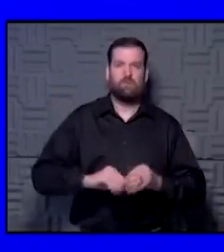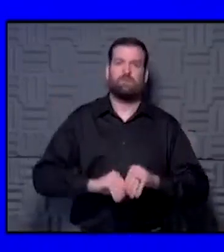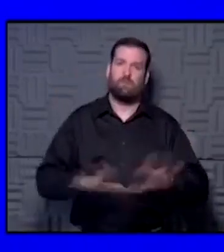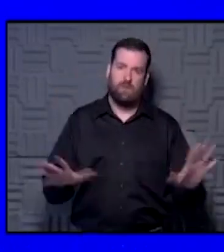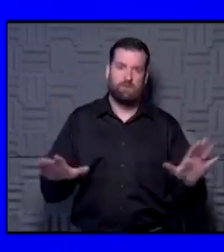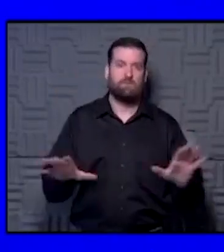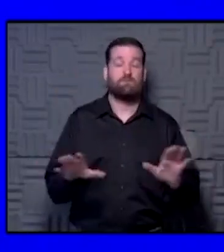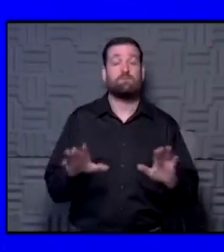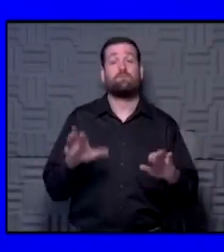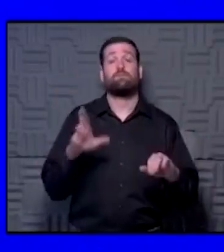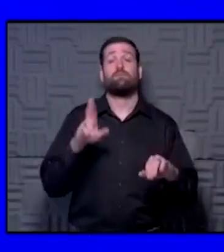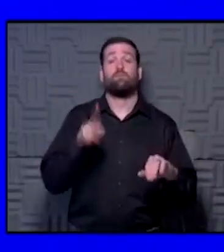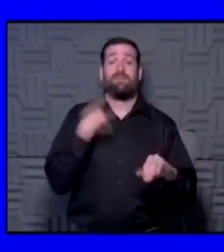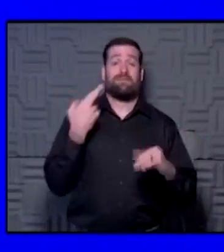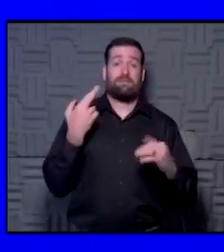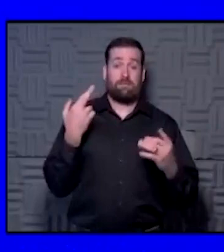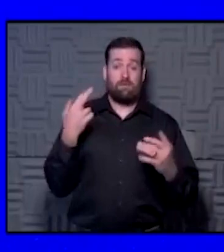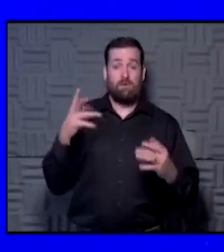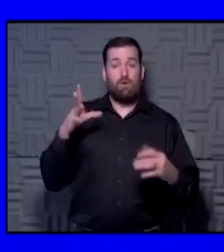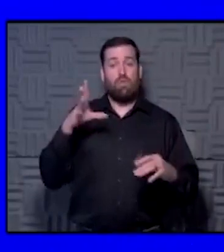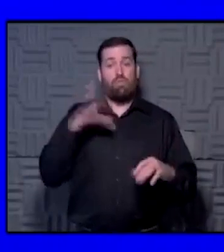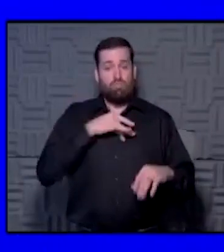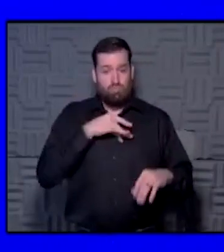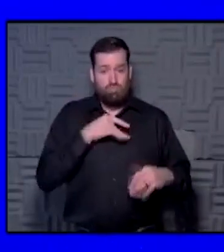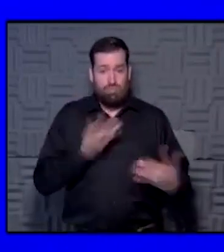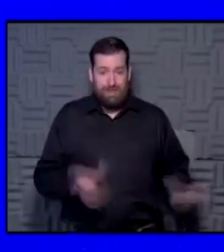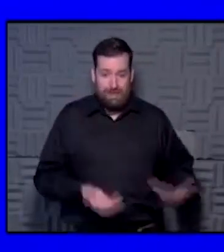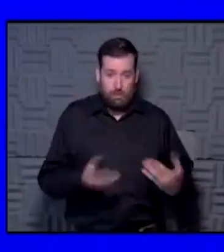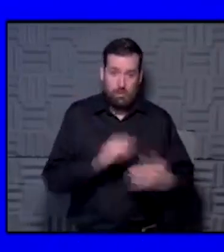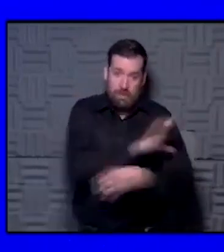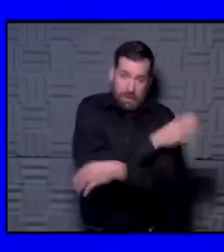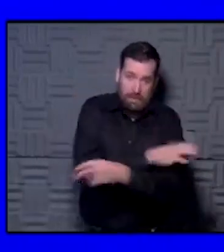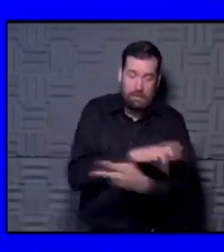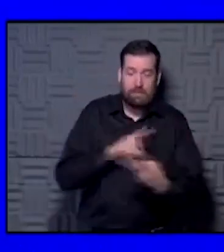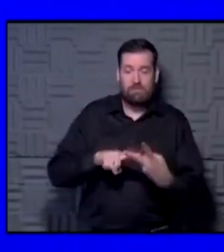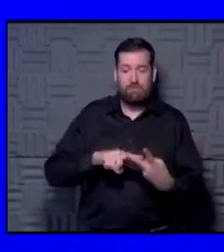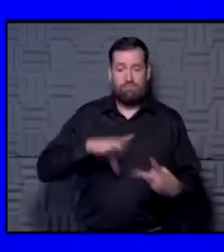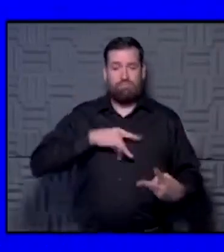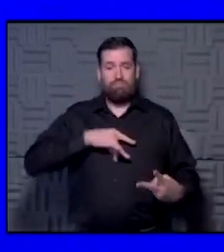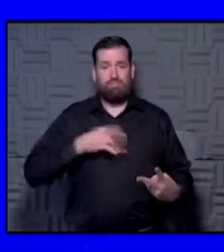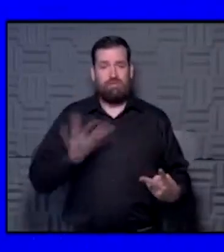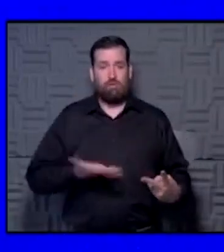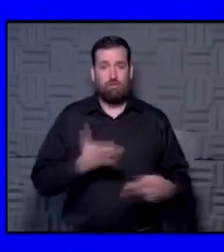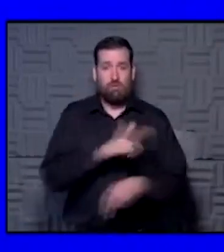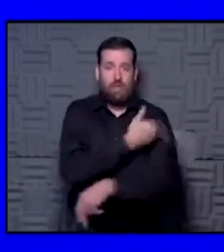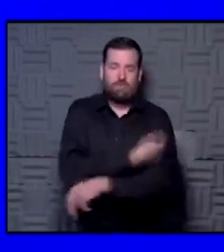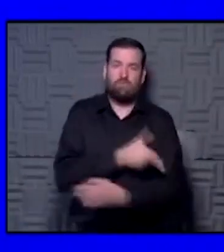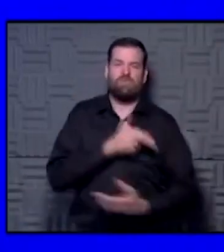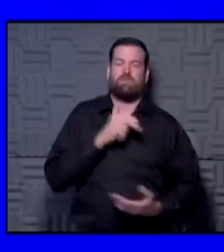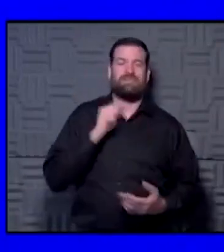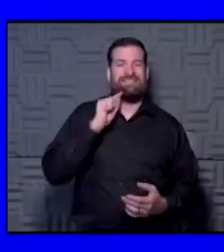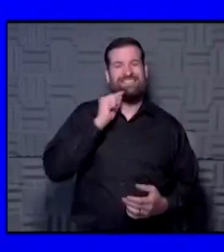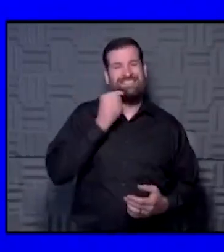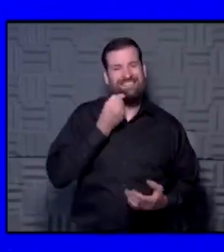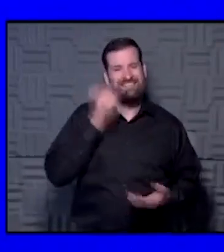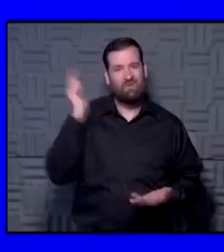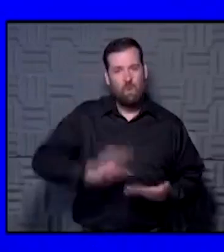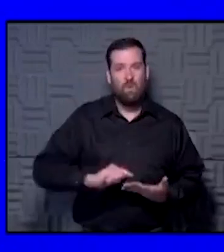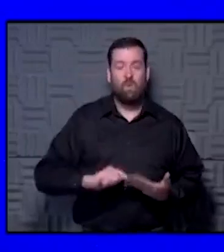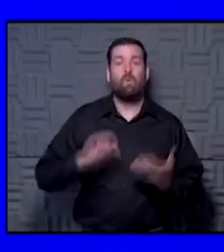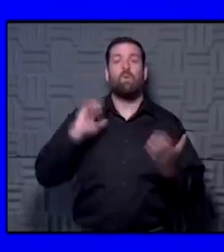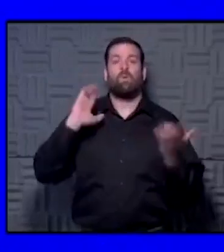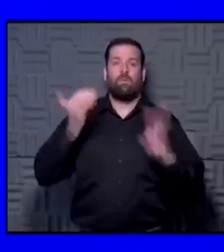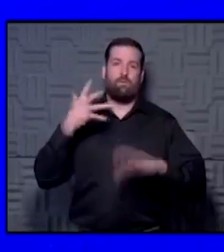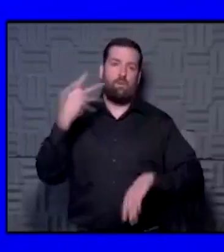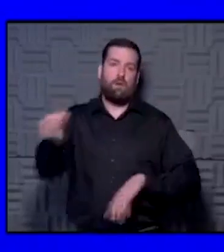spread. And the risk of getting it here in the clinics or here in the hospital is very low. And it's extremely low when compared to